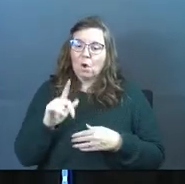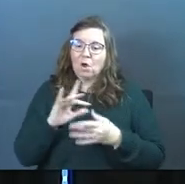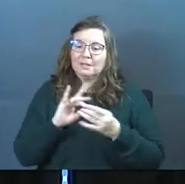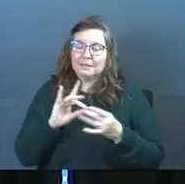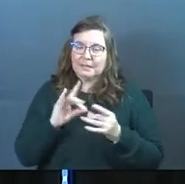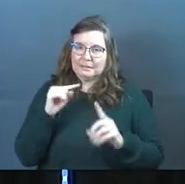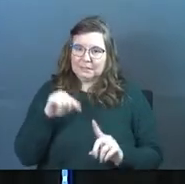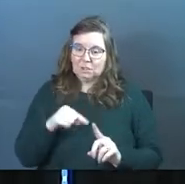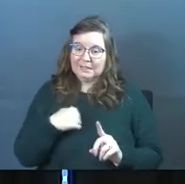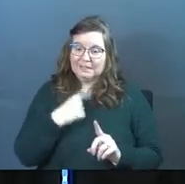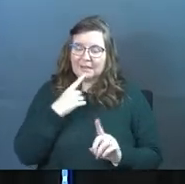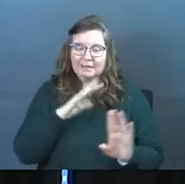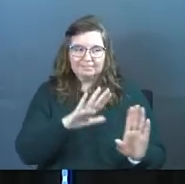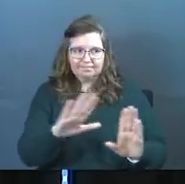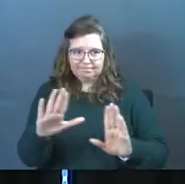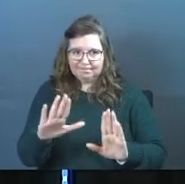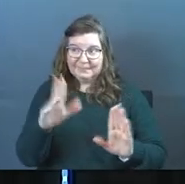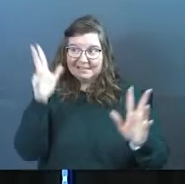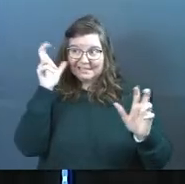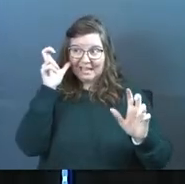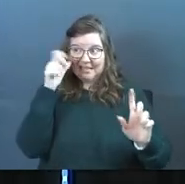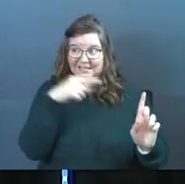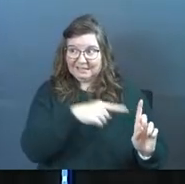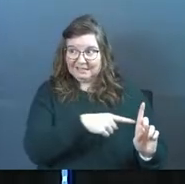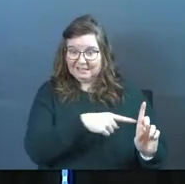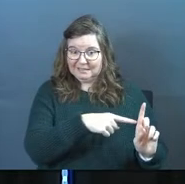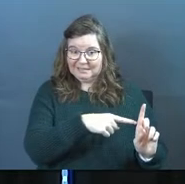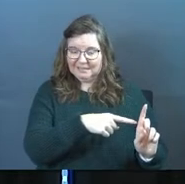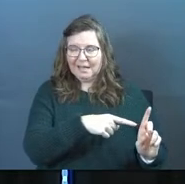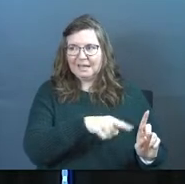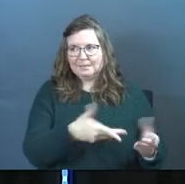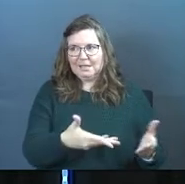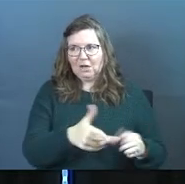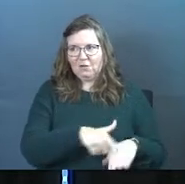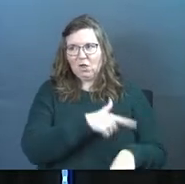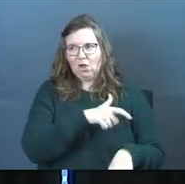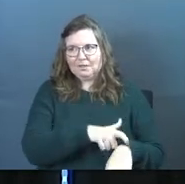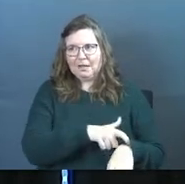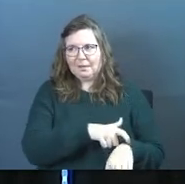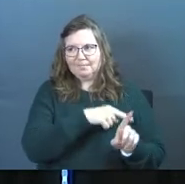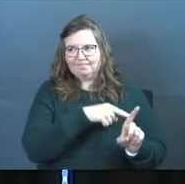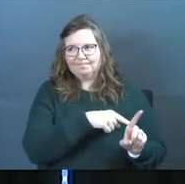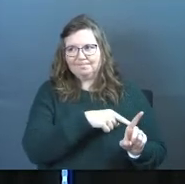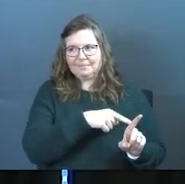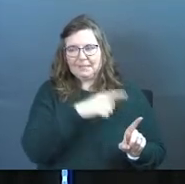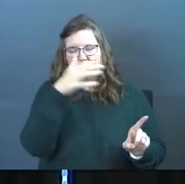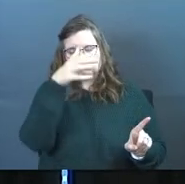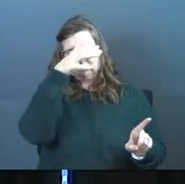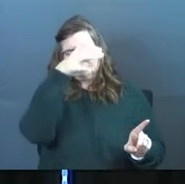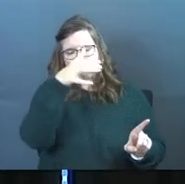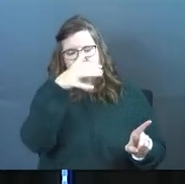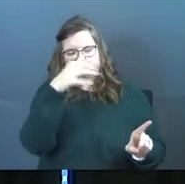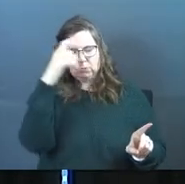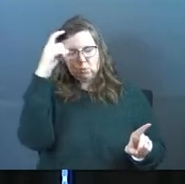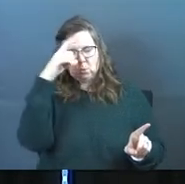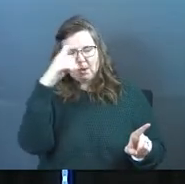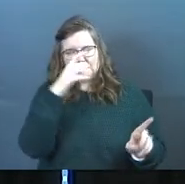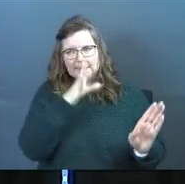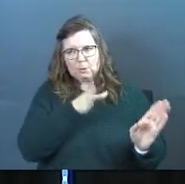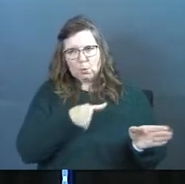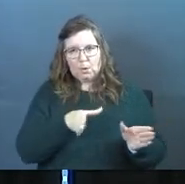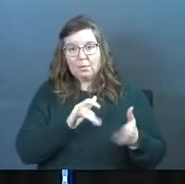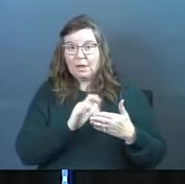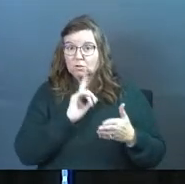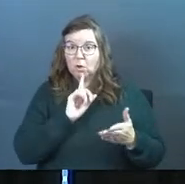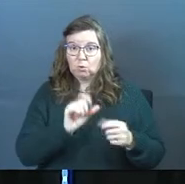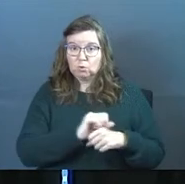phrases it here. He says, listen, Satan has been around a long time. Satan is super wise and he's super organized.